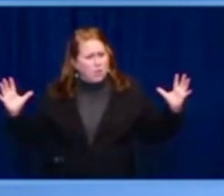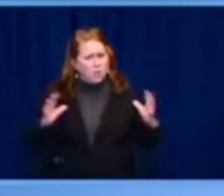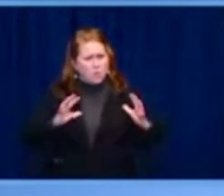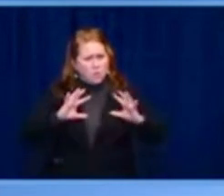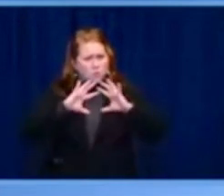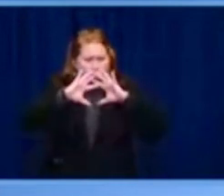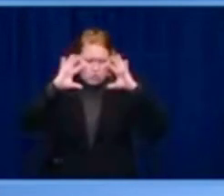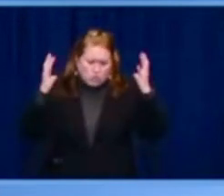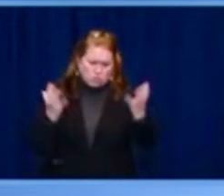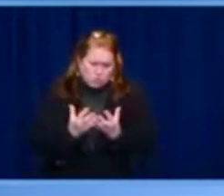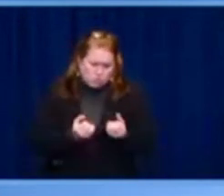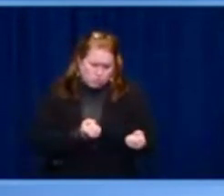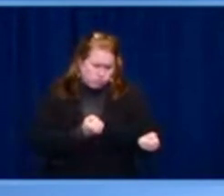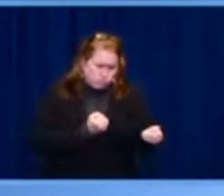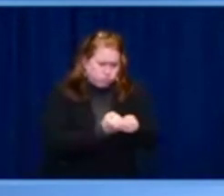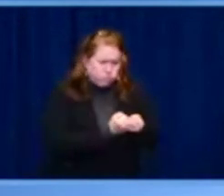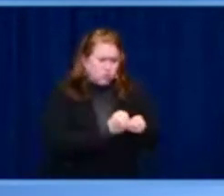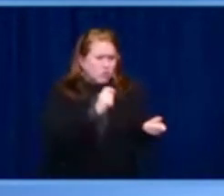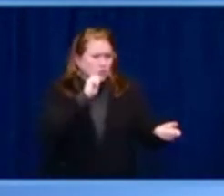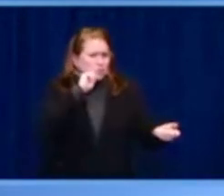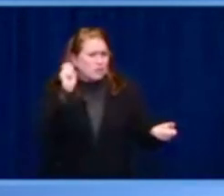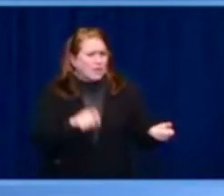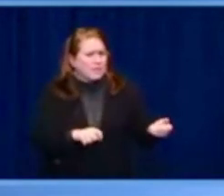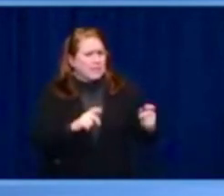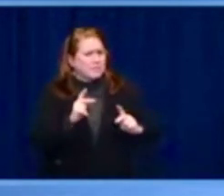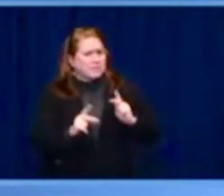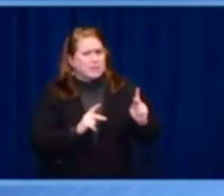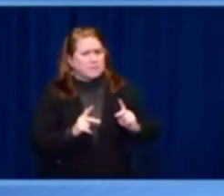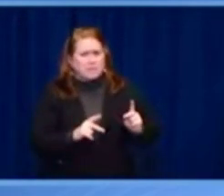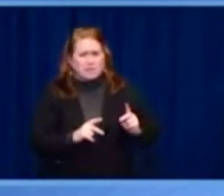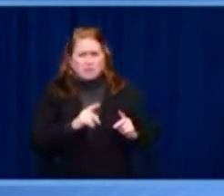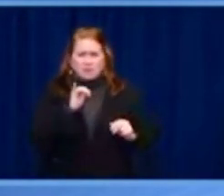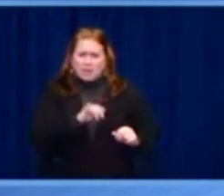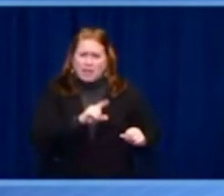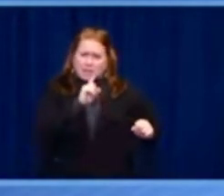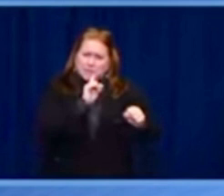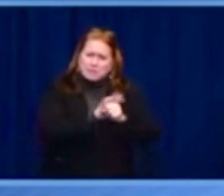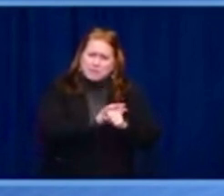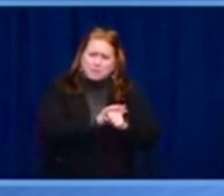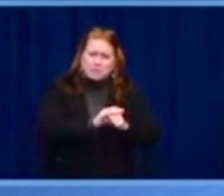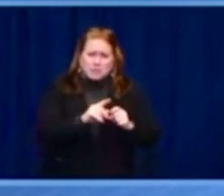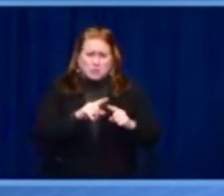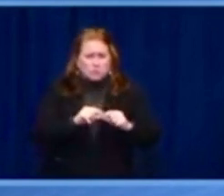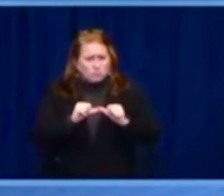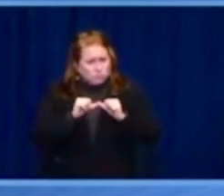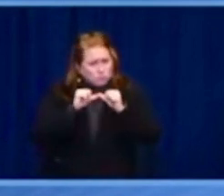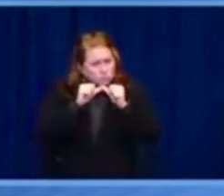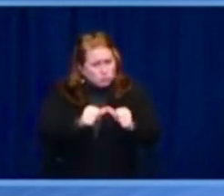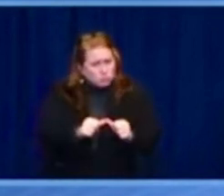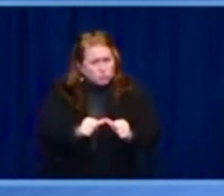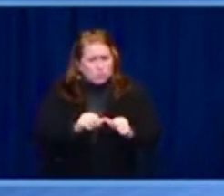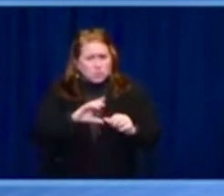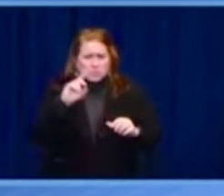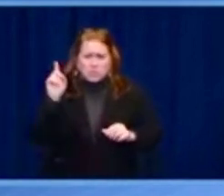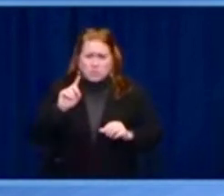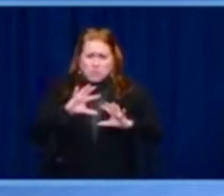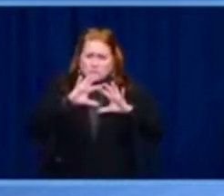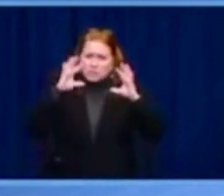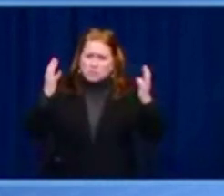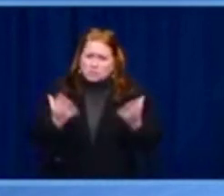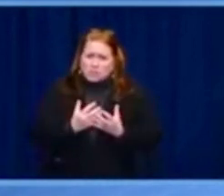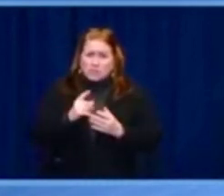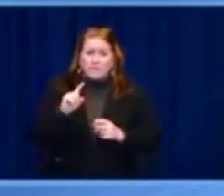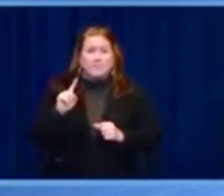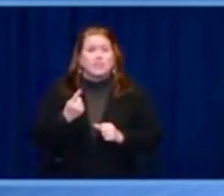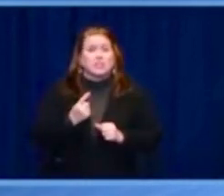we plan to add another $690 million for new funding for the presidential initiative over the next two years. And